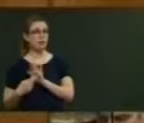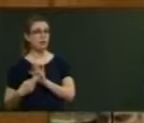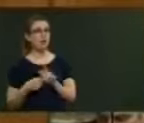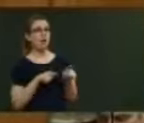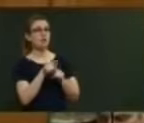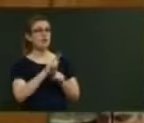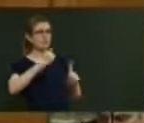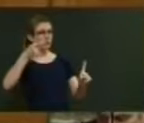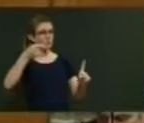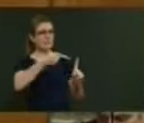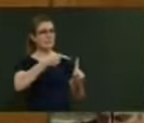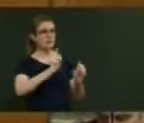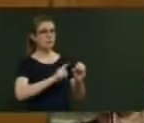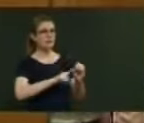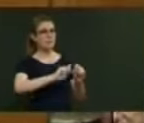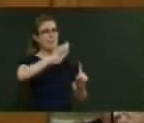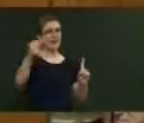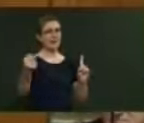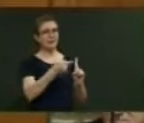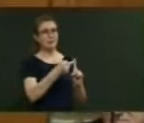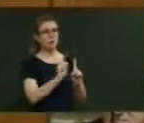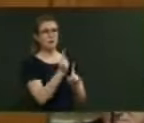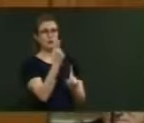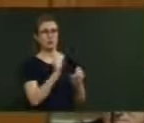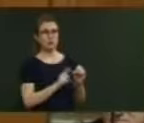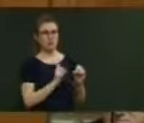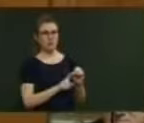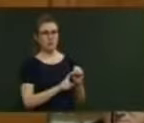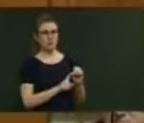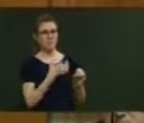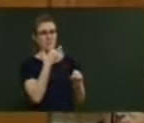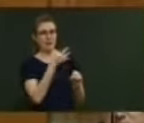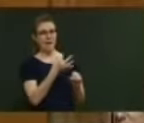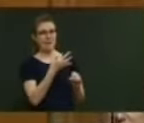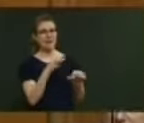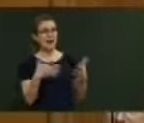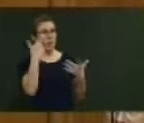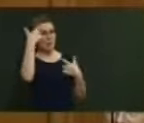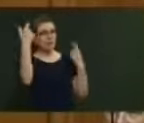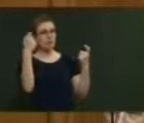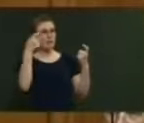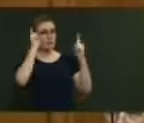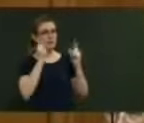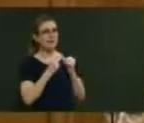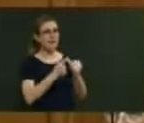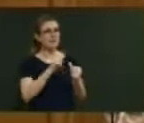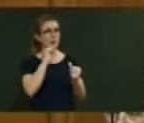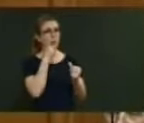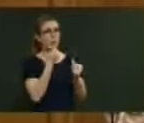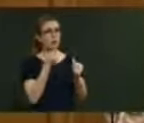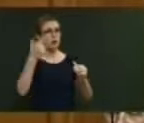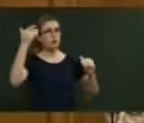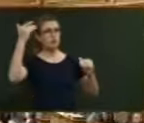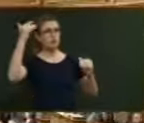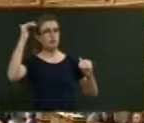tried to direct this question towards the primary question and asked how the initiative that the minister answered was going to reduce that disparity. Order.